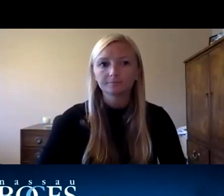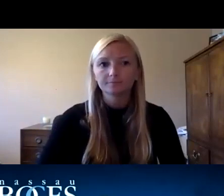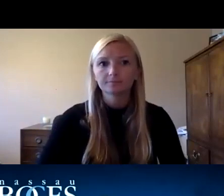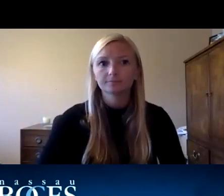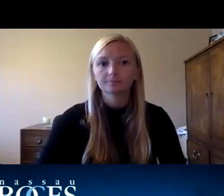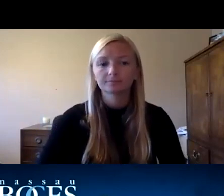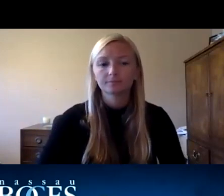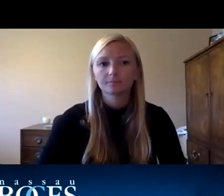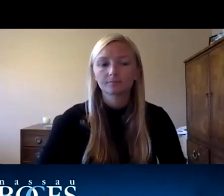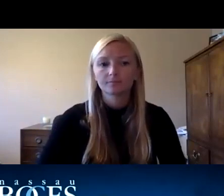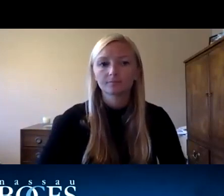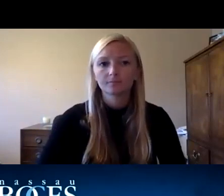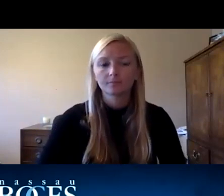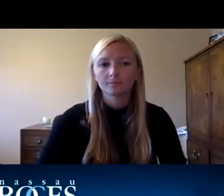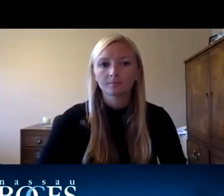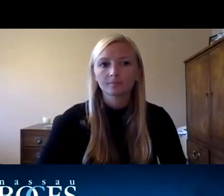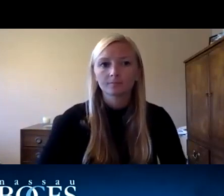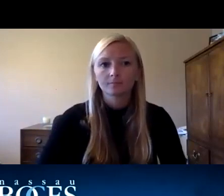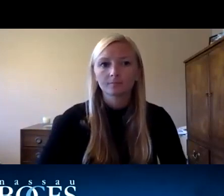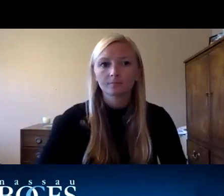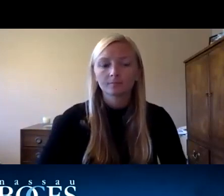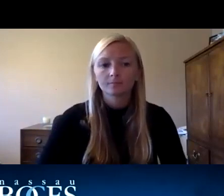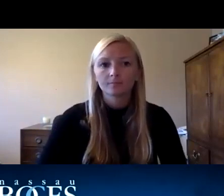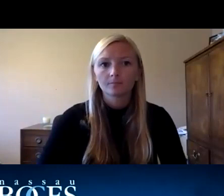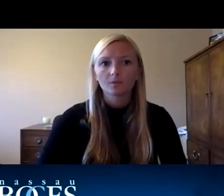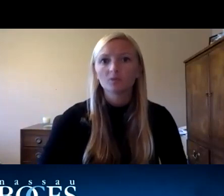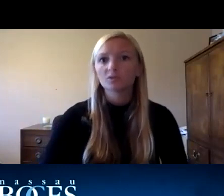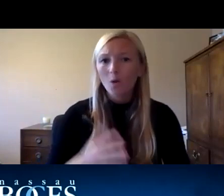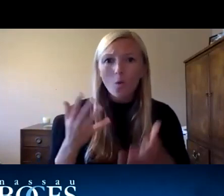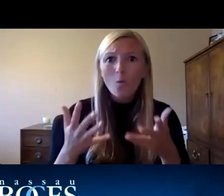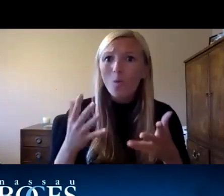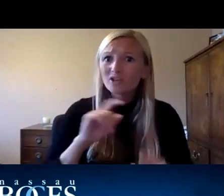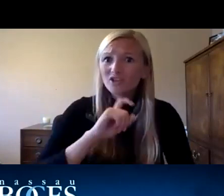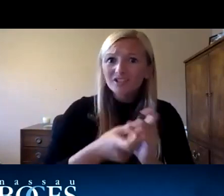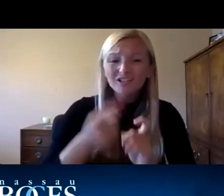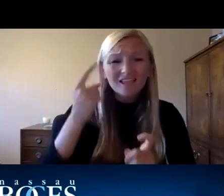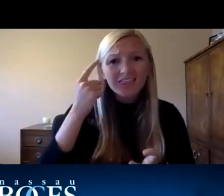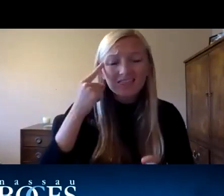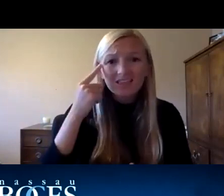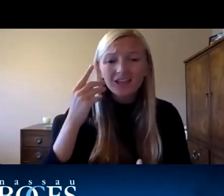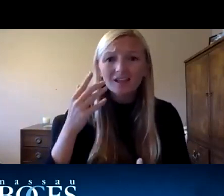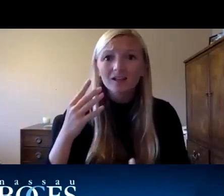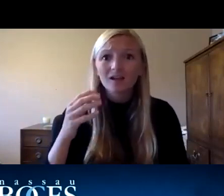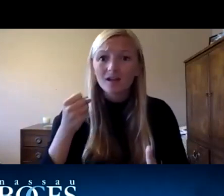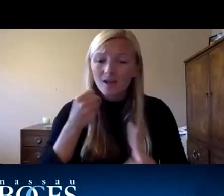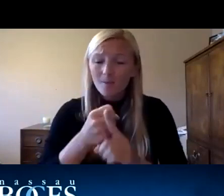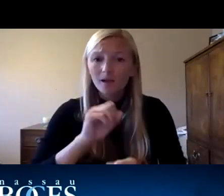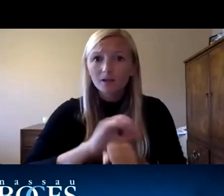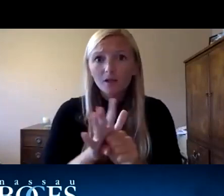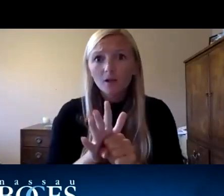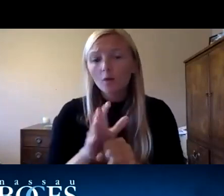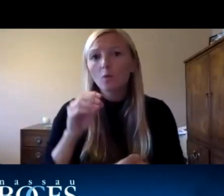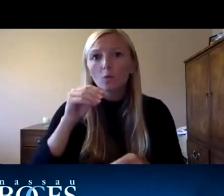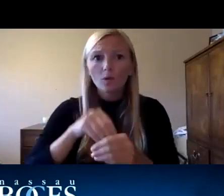code changes do you think that we will see to react to pandemics specifically in the areas of ventilation and school nurse